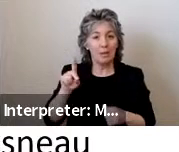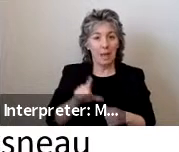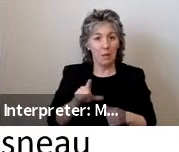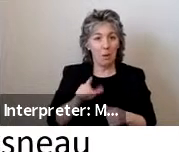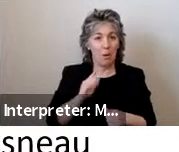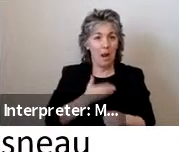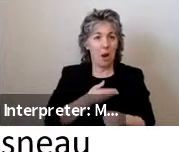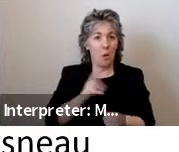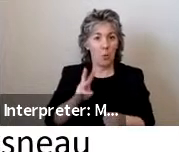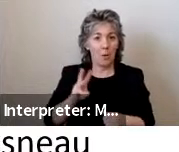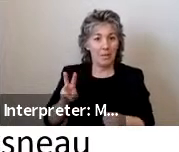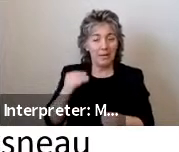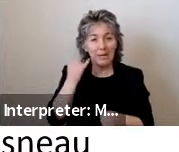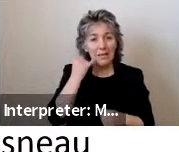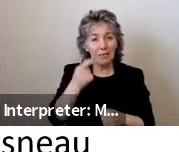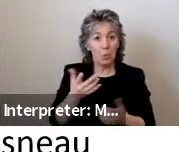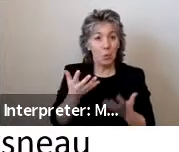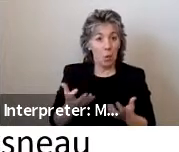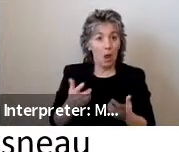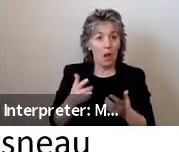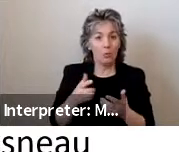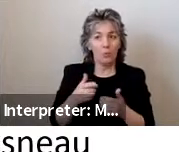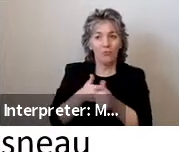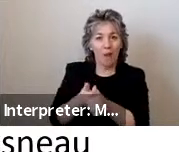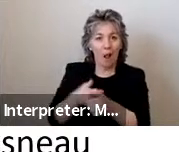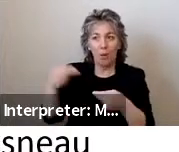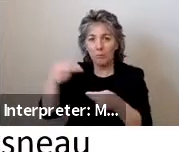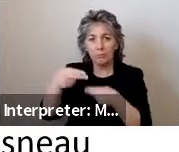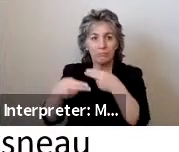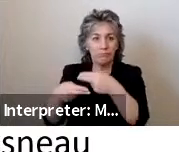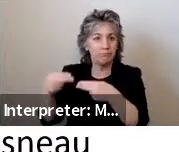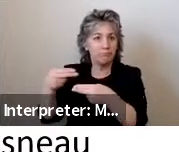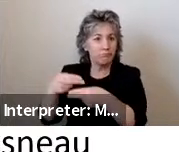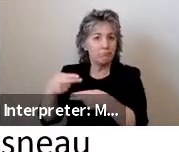if you prefer to follow along with your own copy. Slide four.